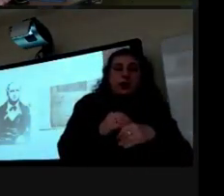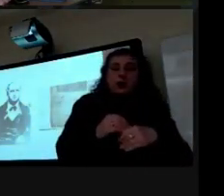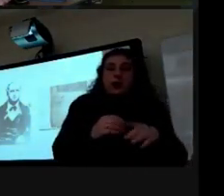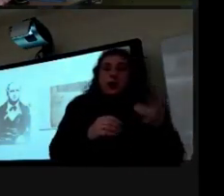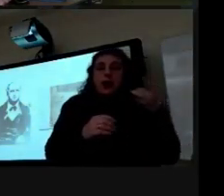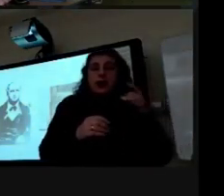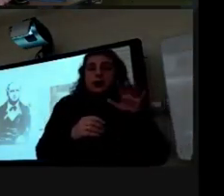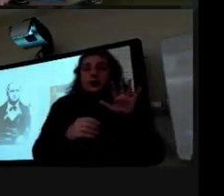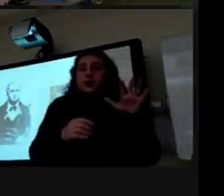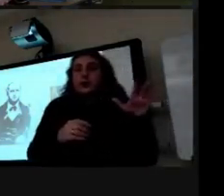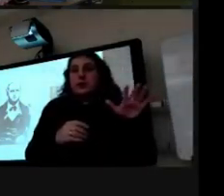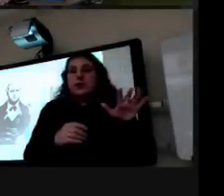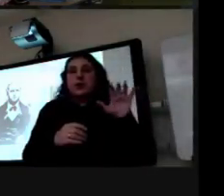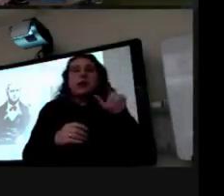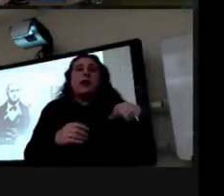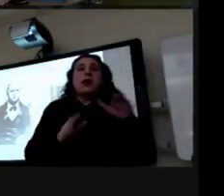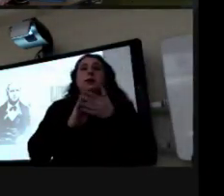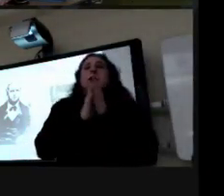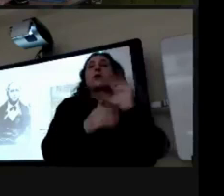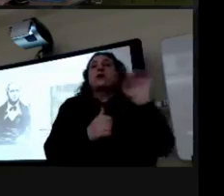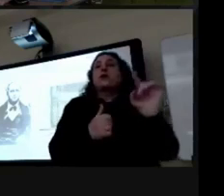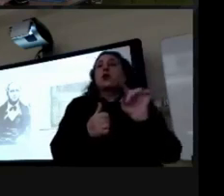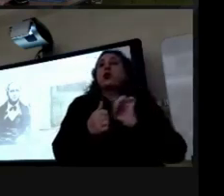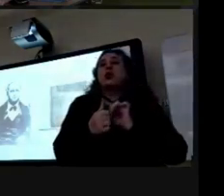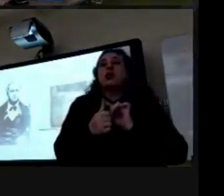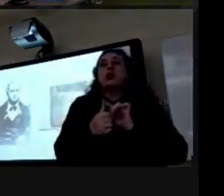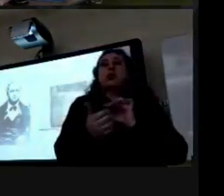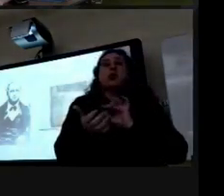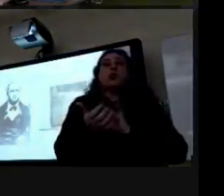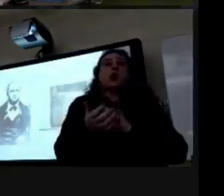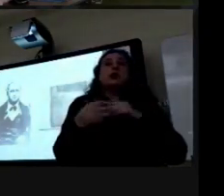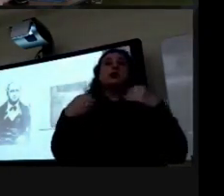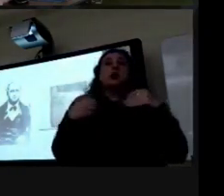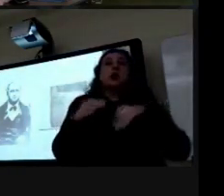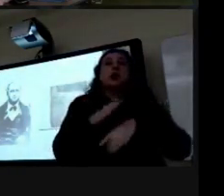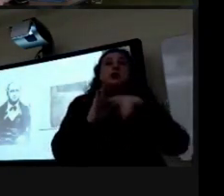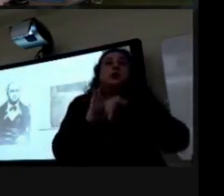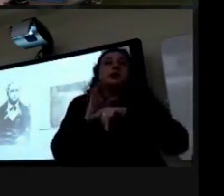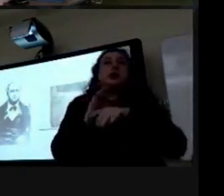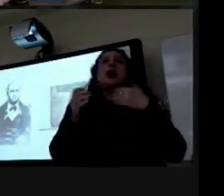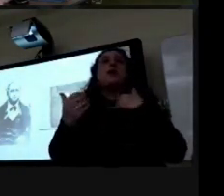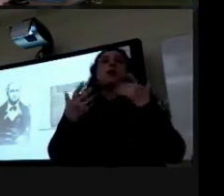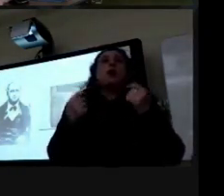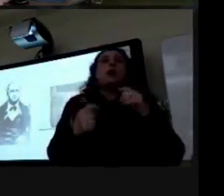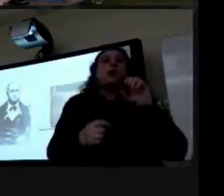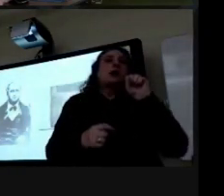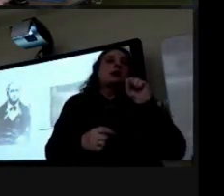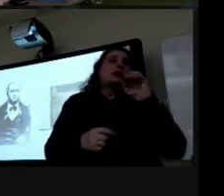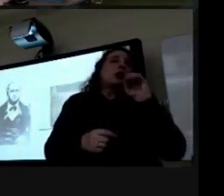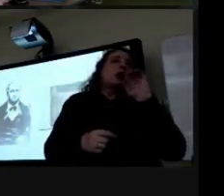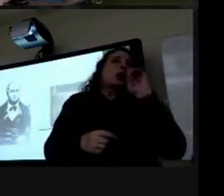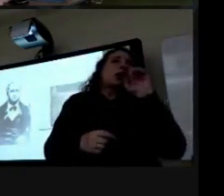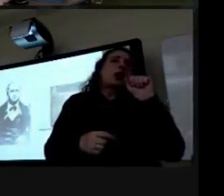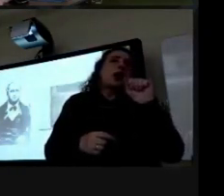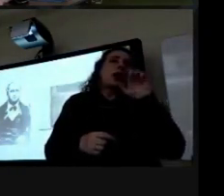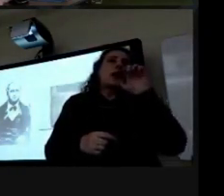which they became the first uh drugstore in springfield to get a soda fountain um